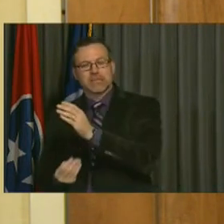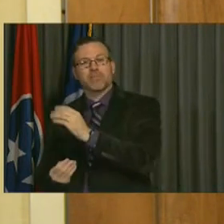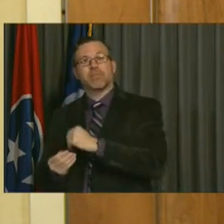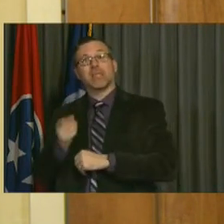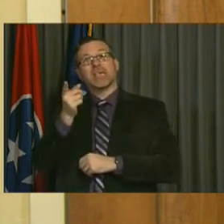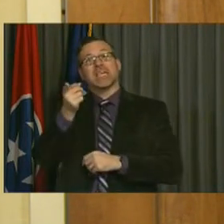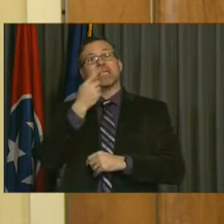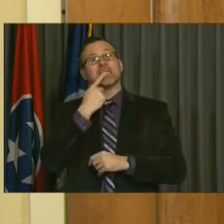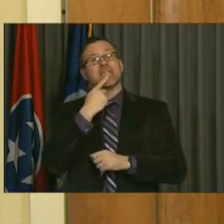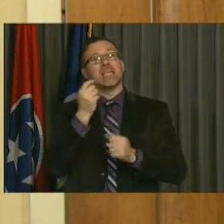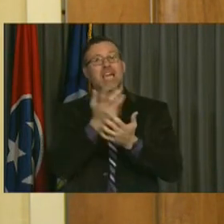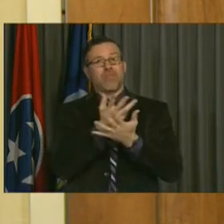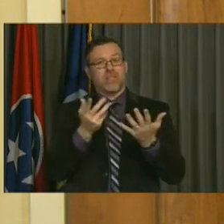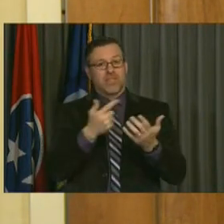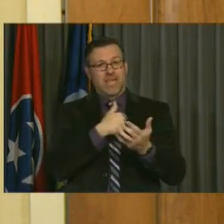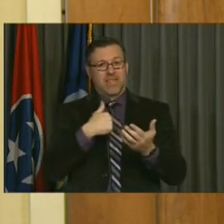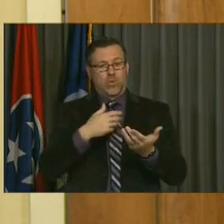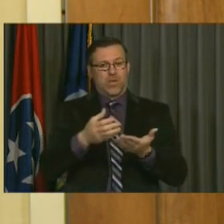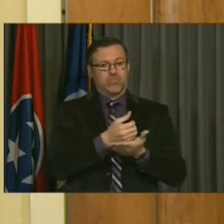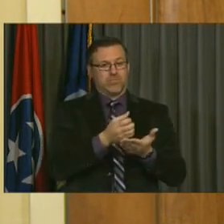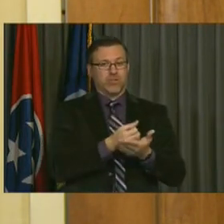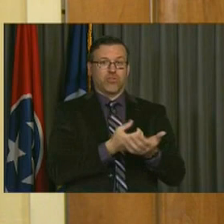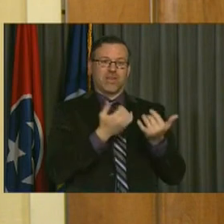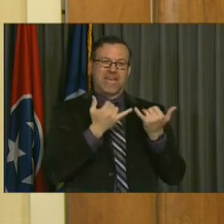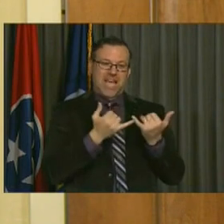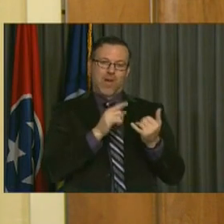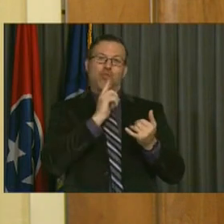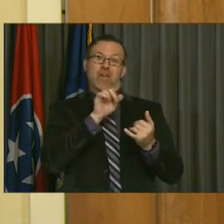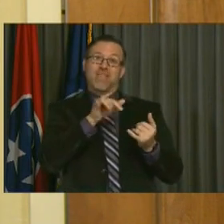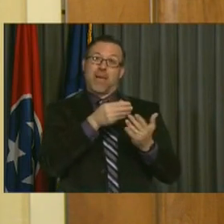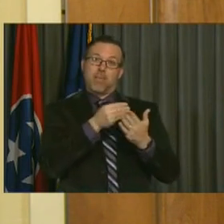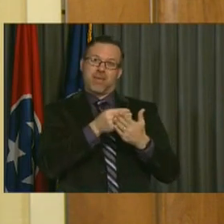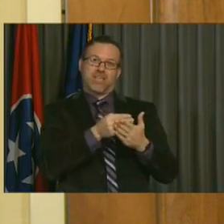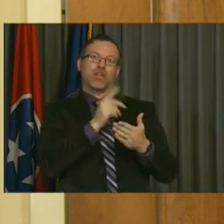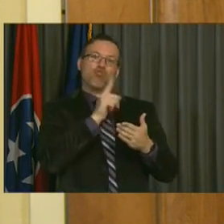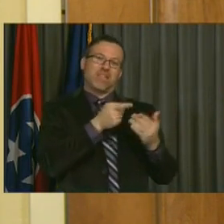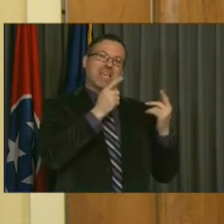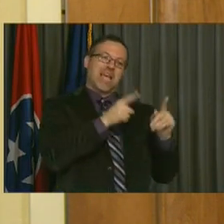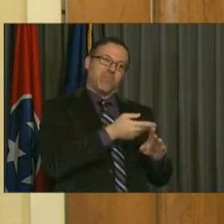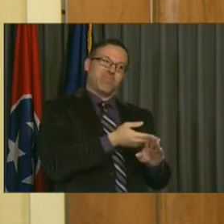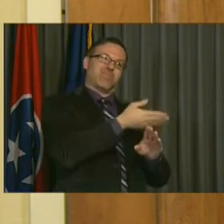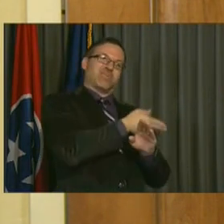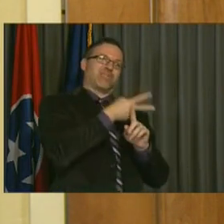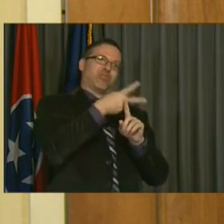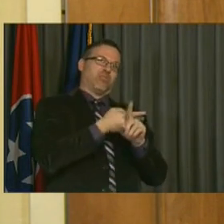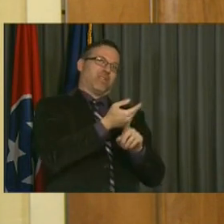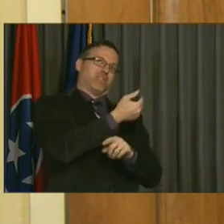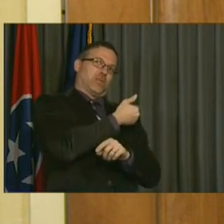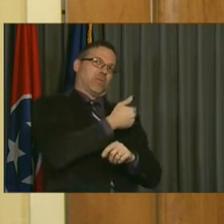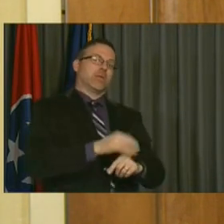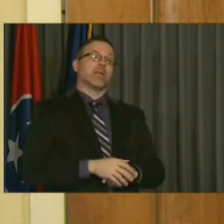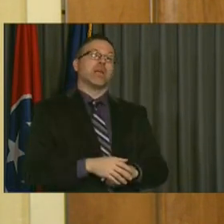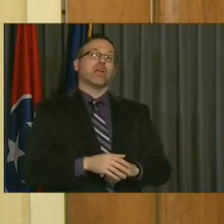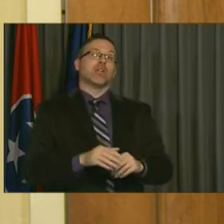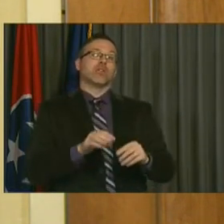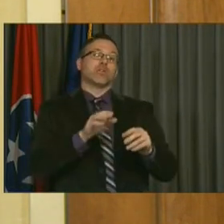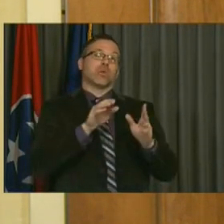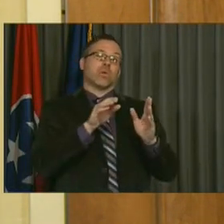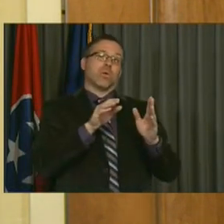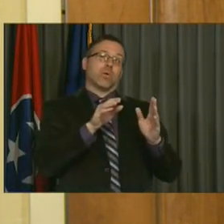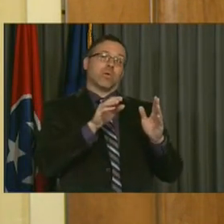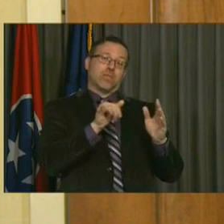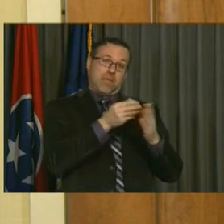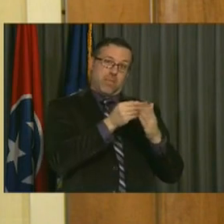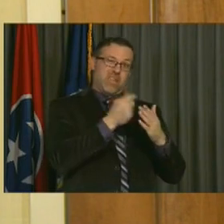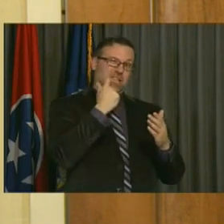receiving now really pertain to revenues that were earned a couple months ago. And so things that flow from the state here are by the